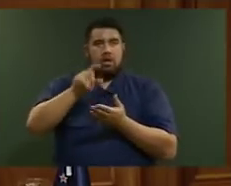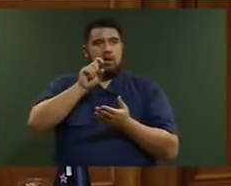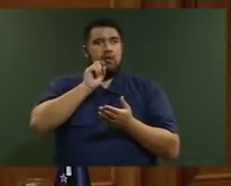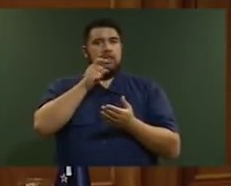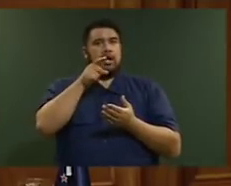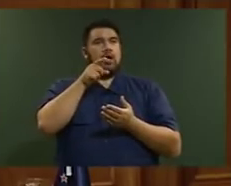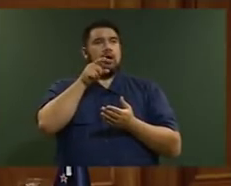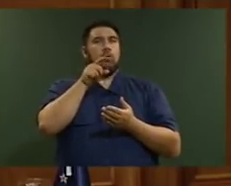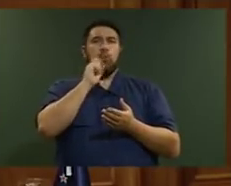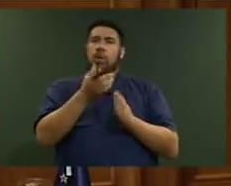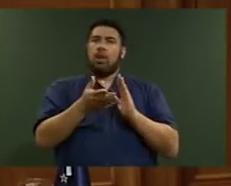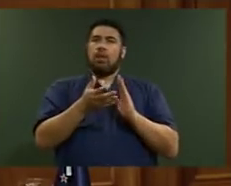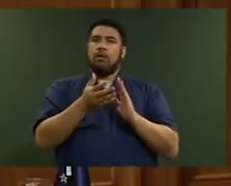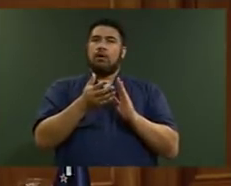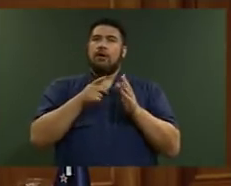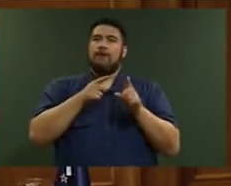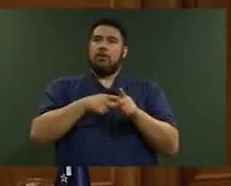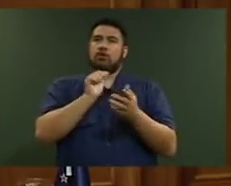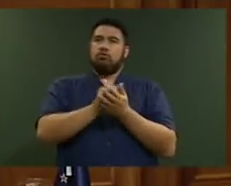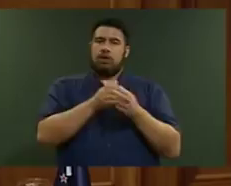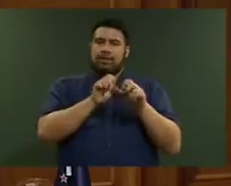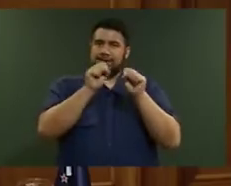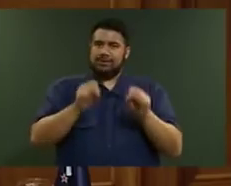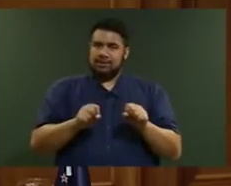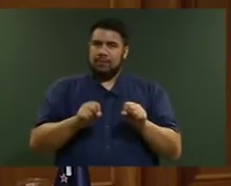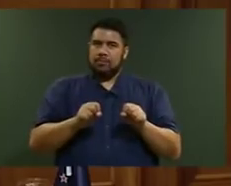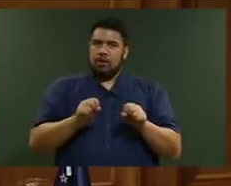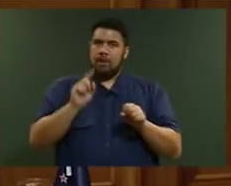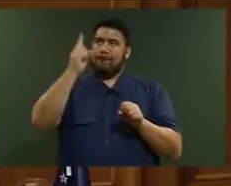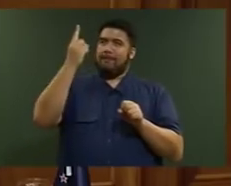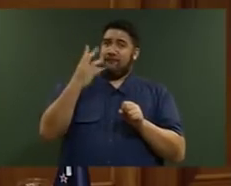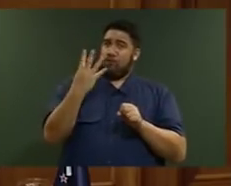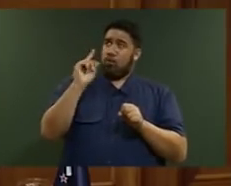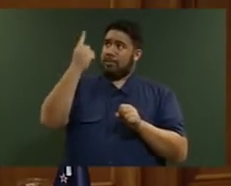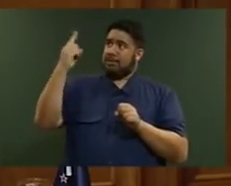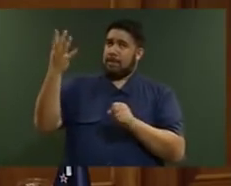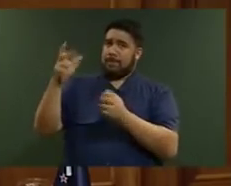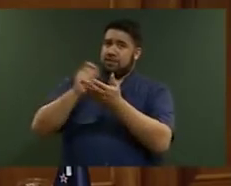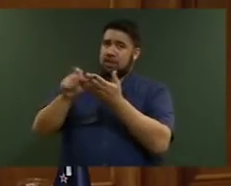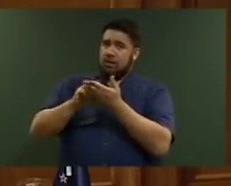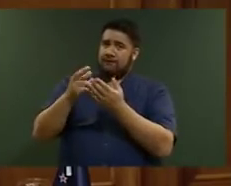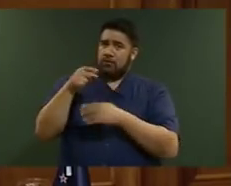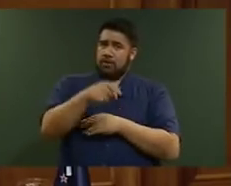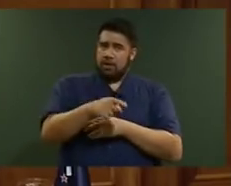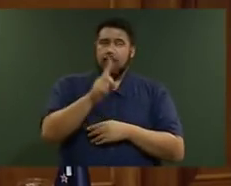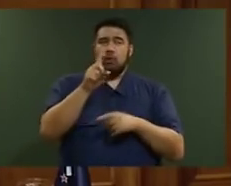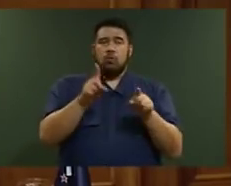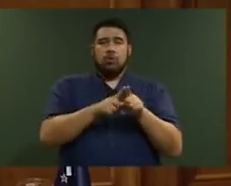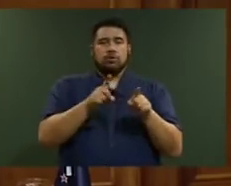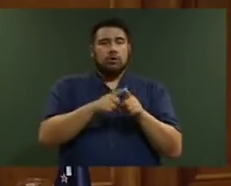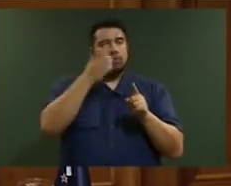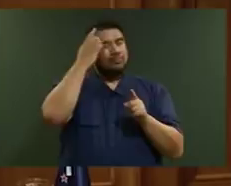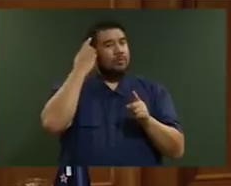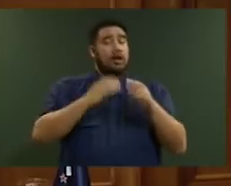Ministers who must sign off the significant allocations, hefty allocations need to come to the entirety of the